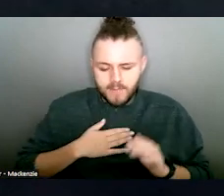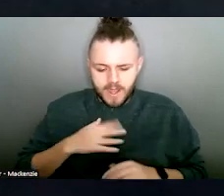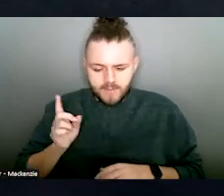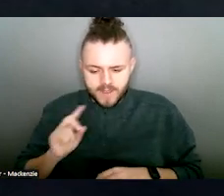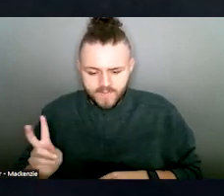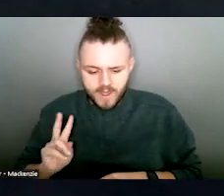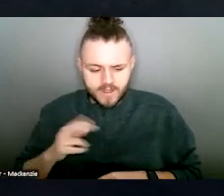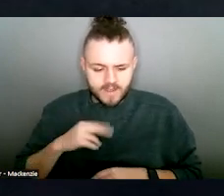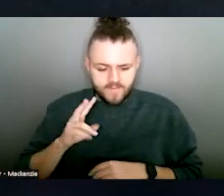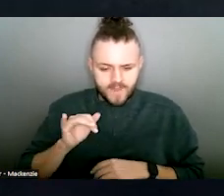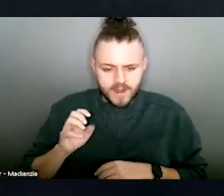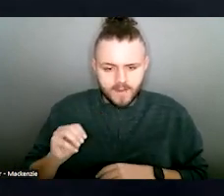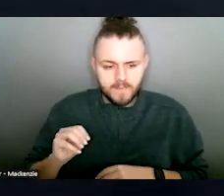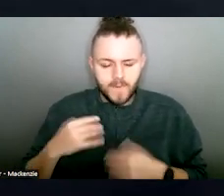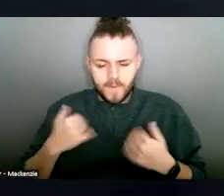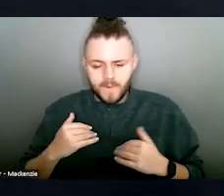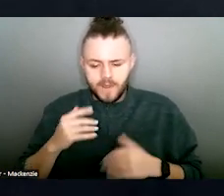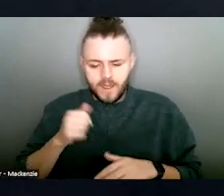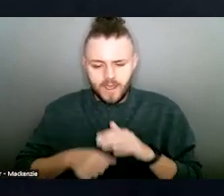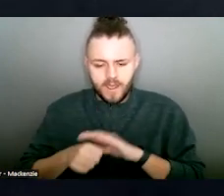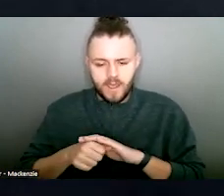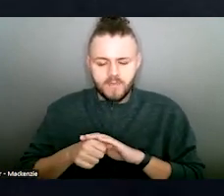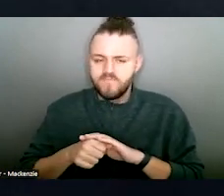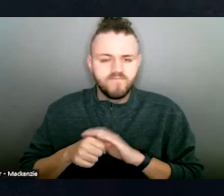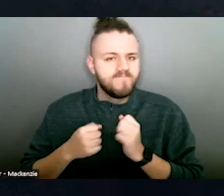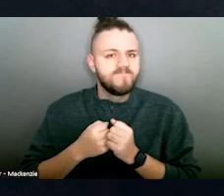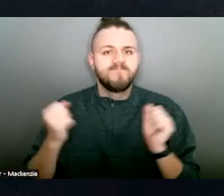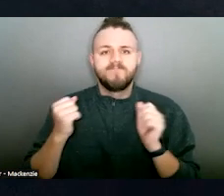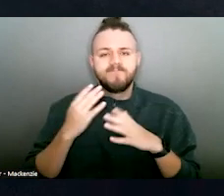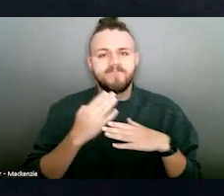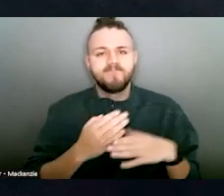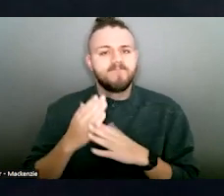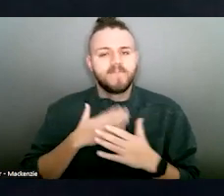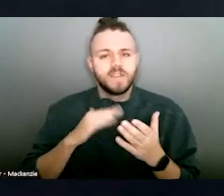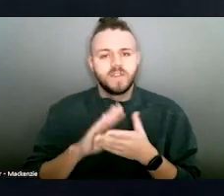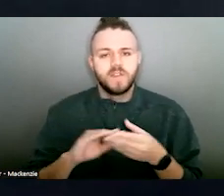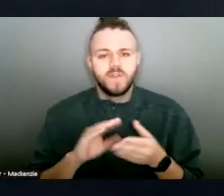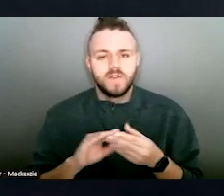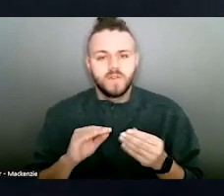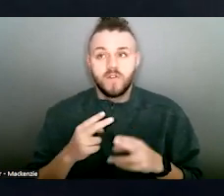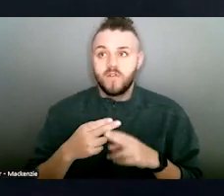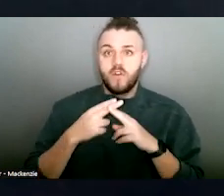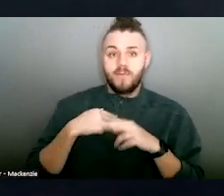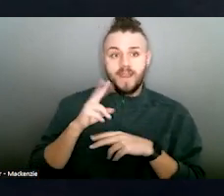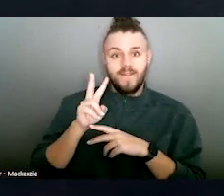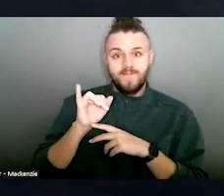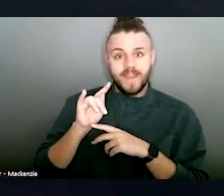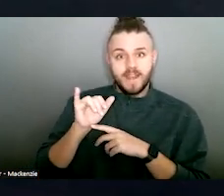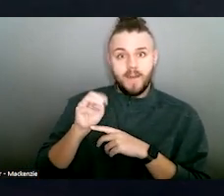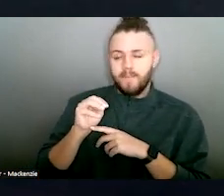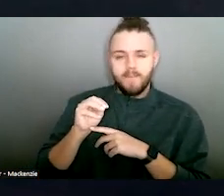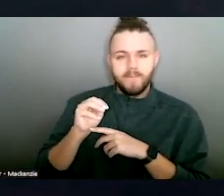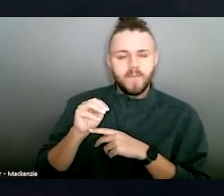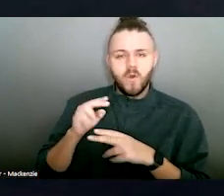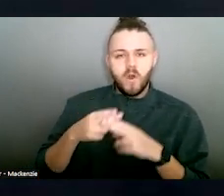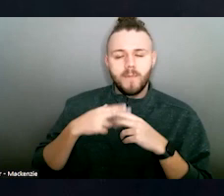and be able to say the same thing I wasn't once able to say. Don't call me a victim. Call me a survivor. Enable someone